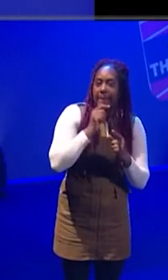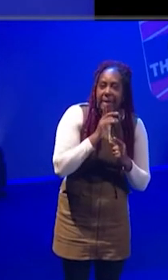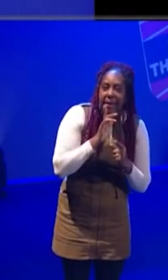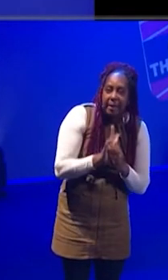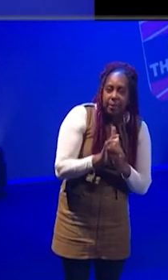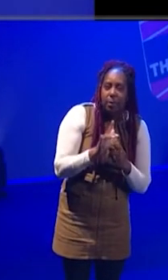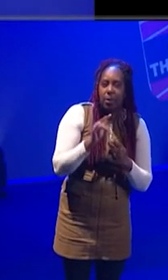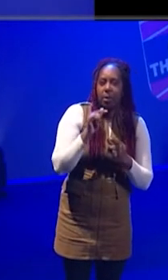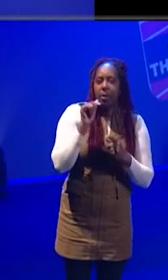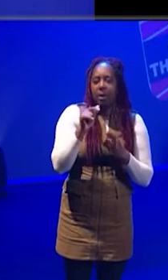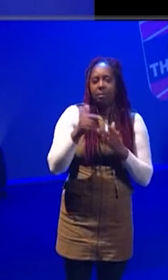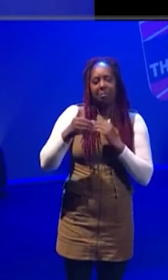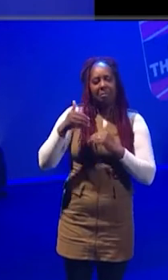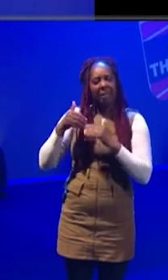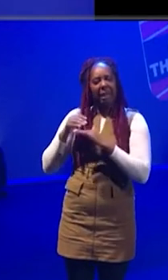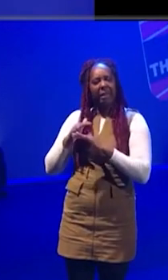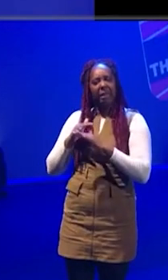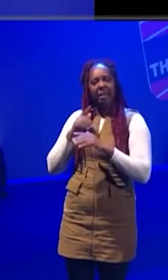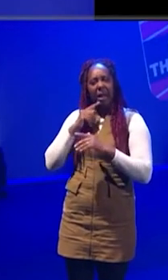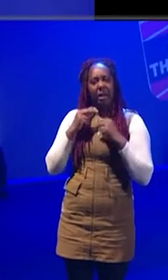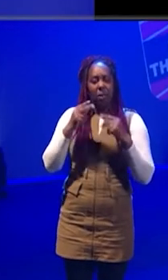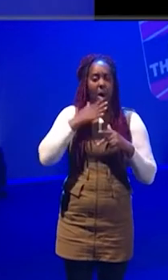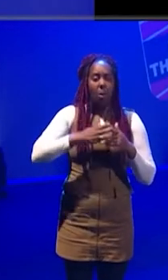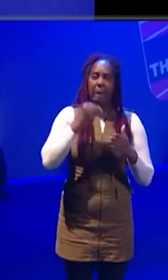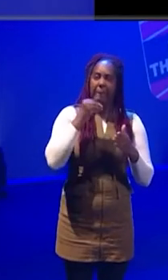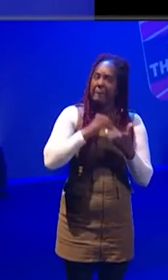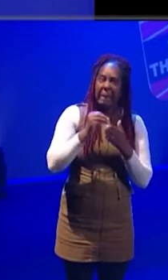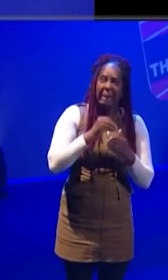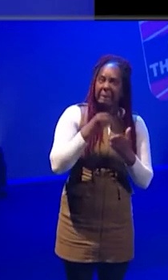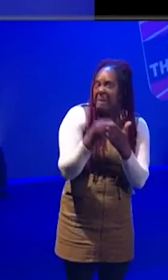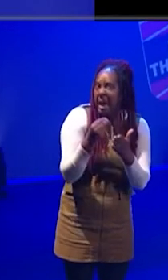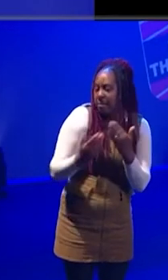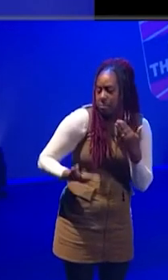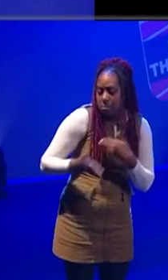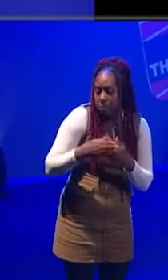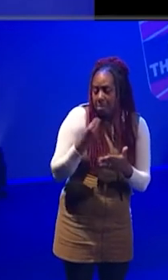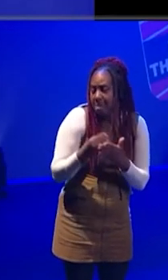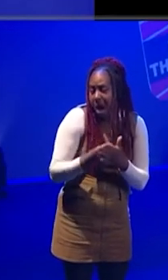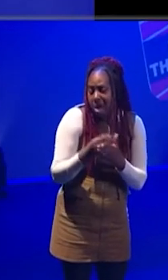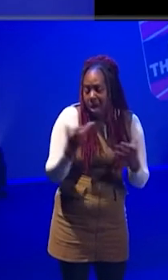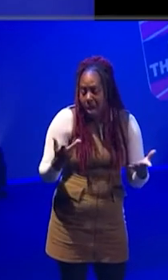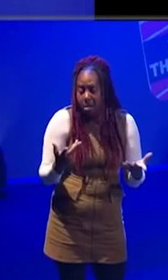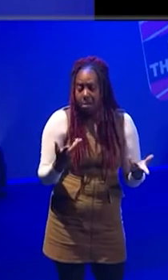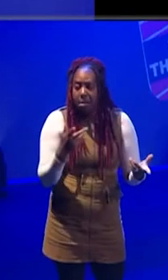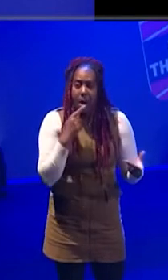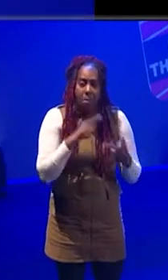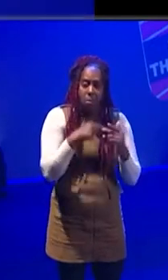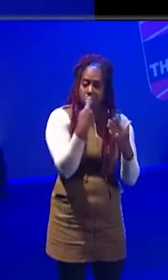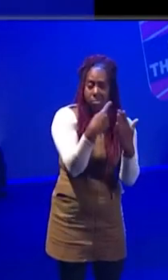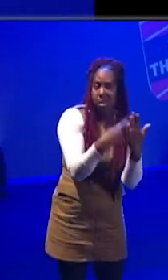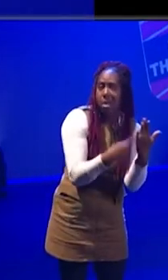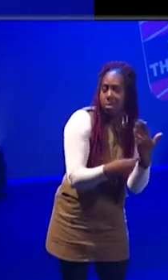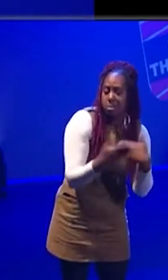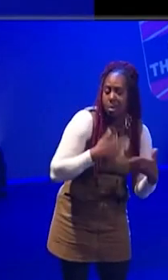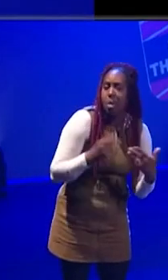build back better, all of that stuff and people demanding better pay and better unions and better kind of regulations and all the rest of it. And